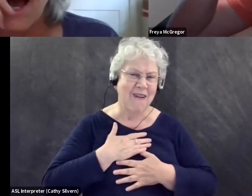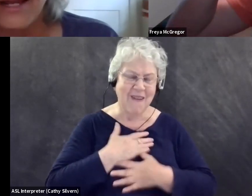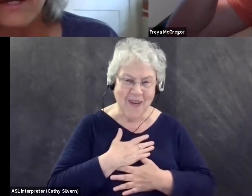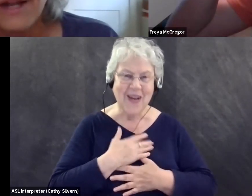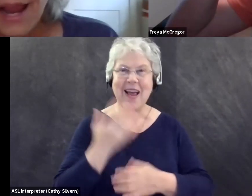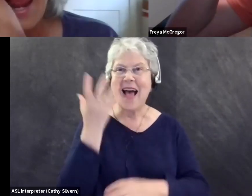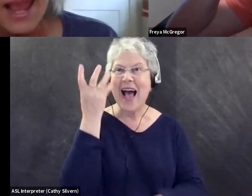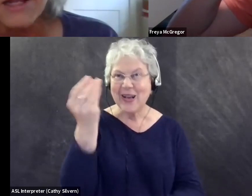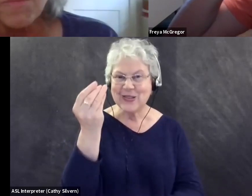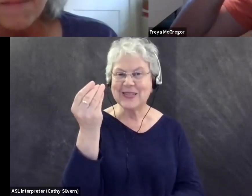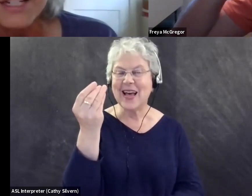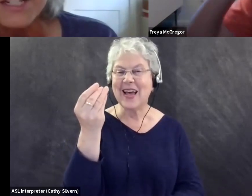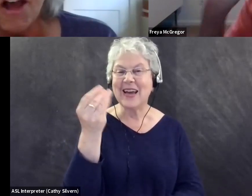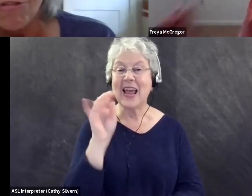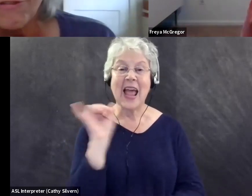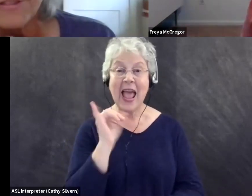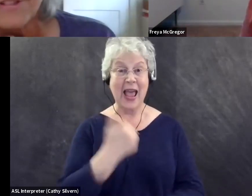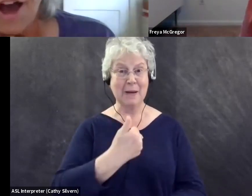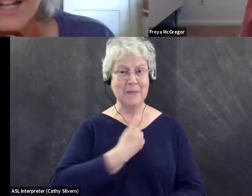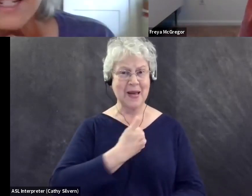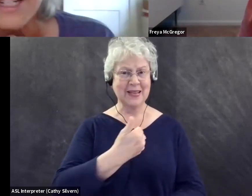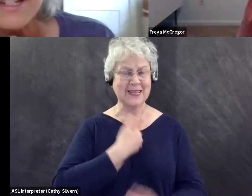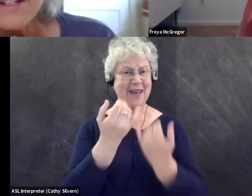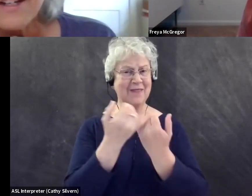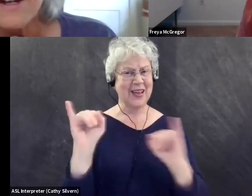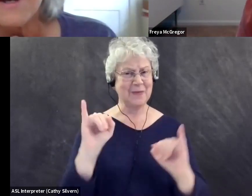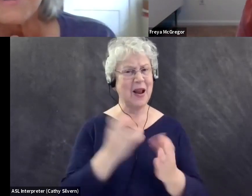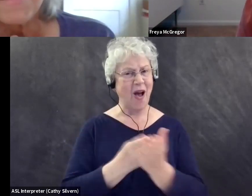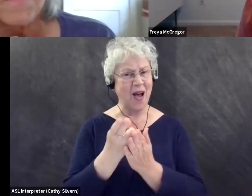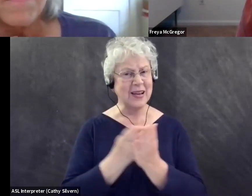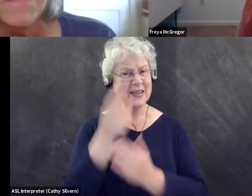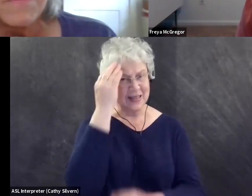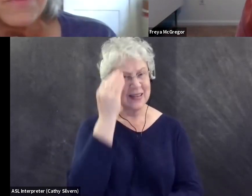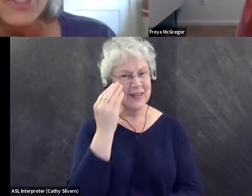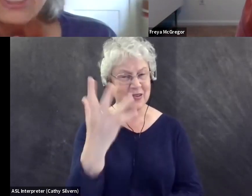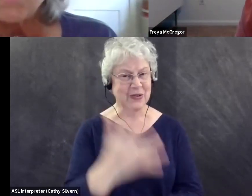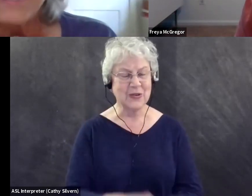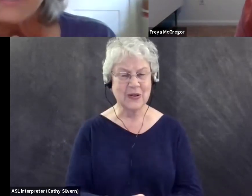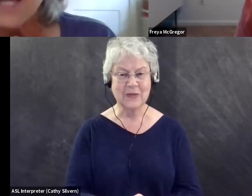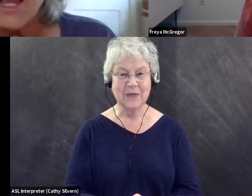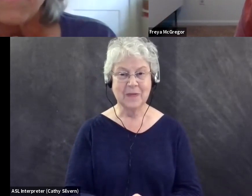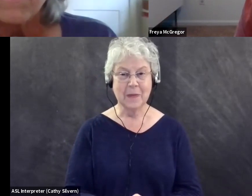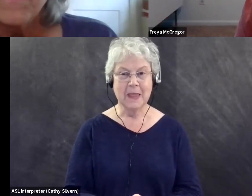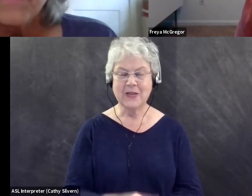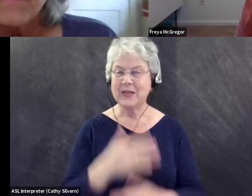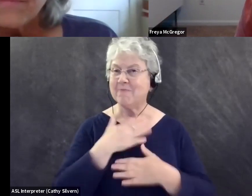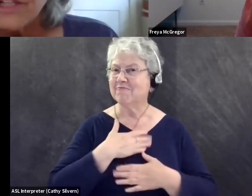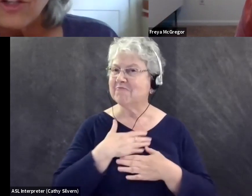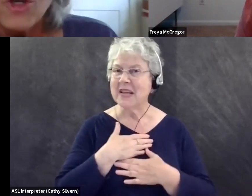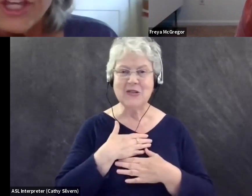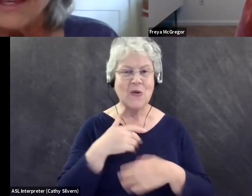outside and by myself, honestly, um, just spending time